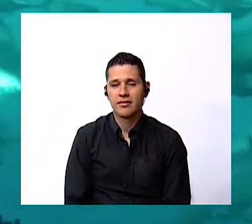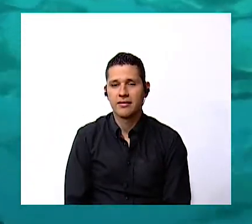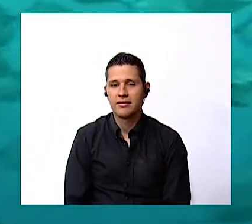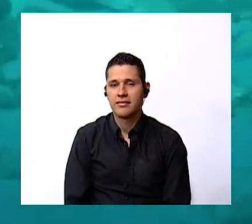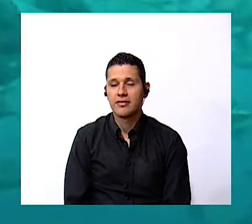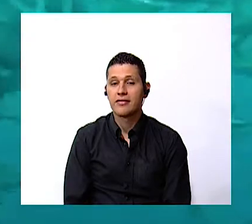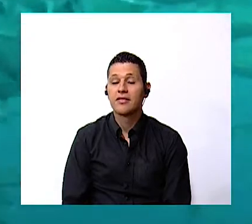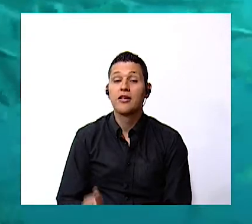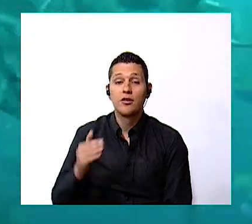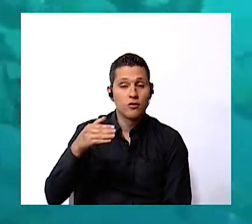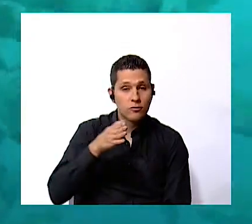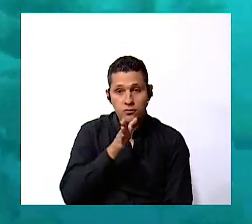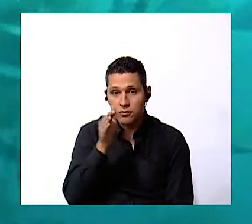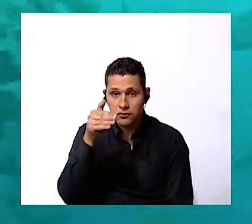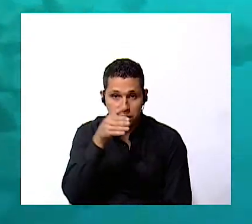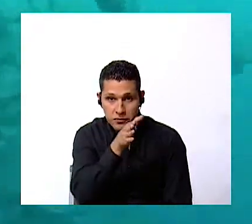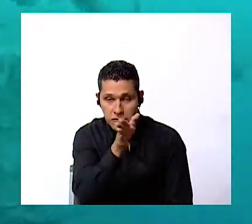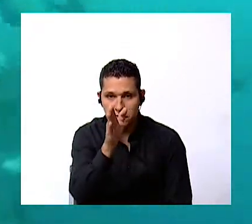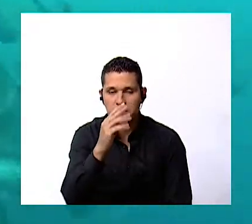fish live in the sea